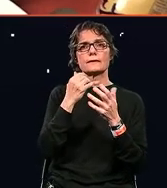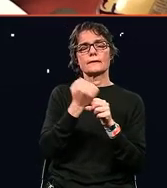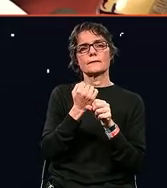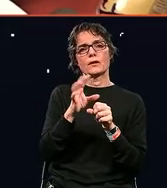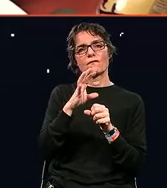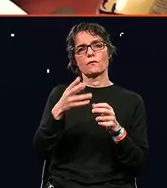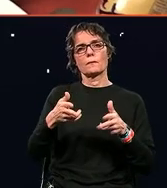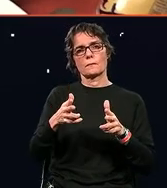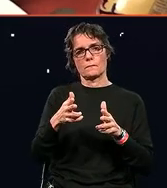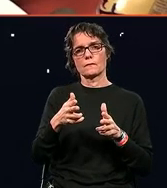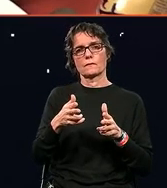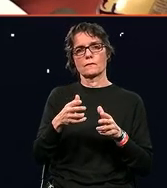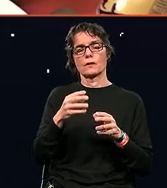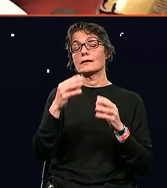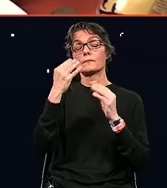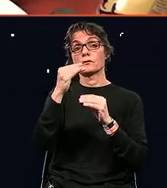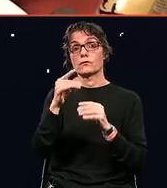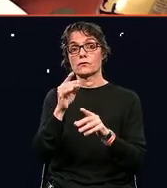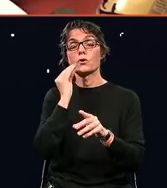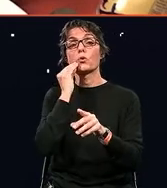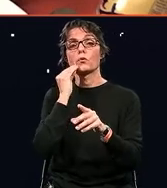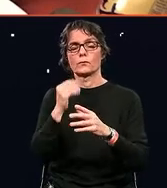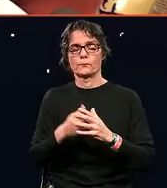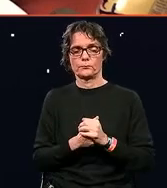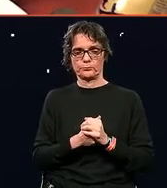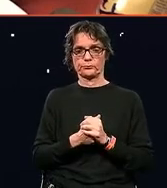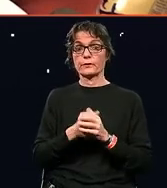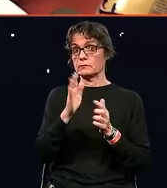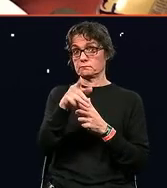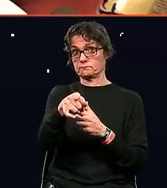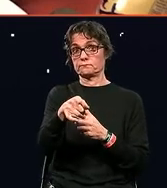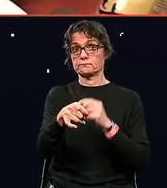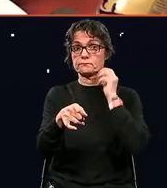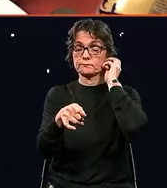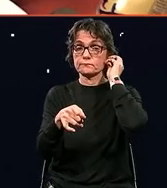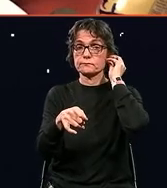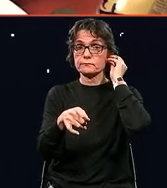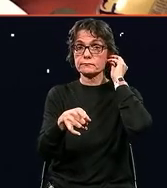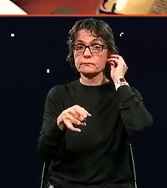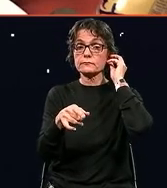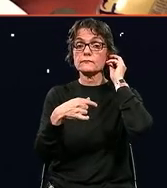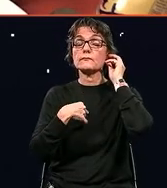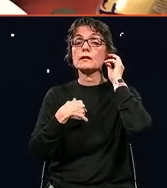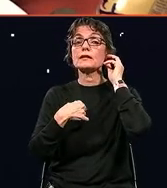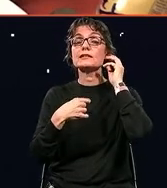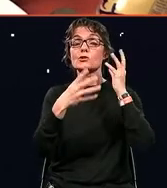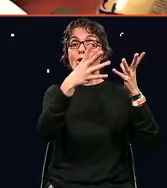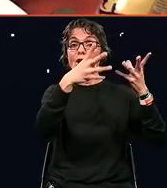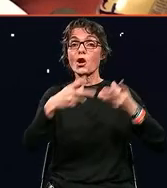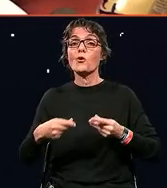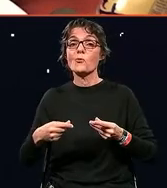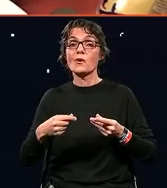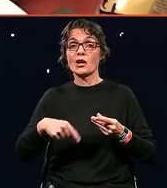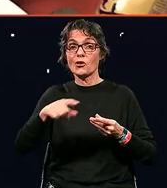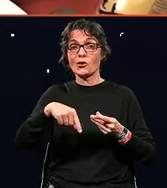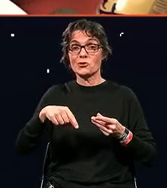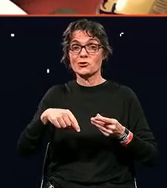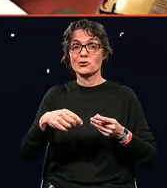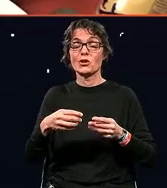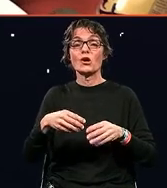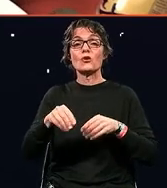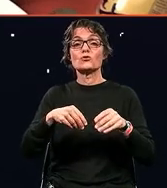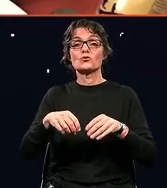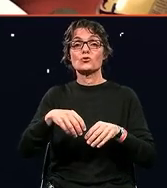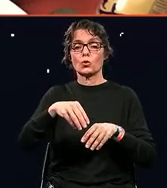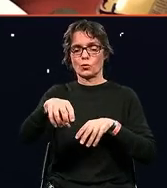understanding something. So, for example, here I translated our budget into poker, so